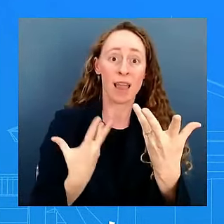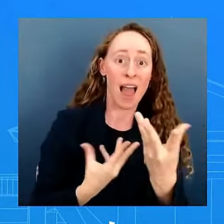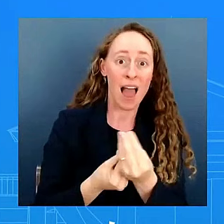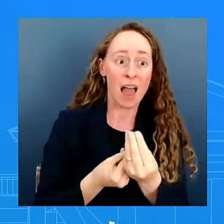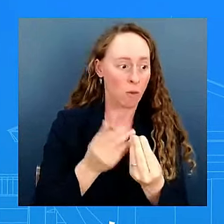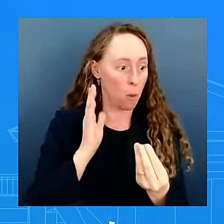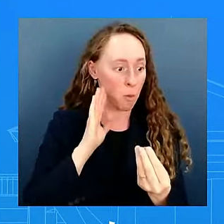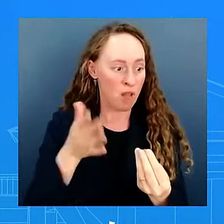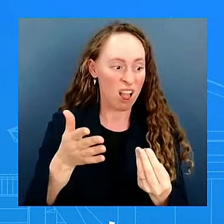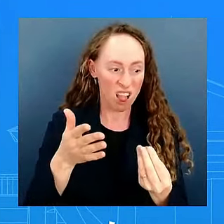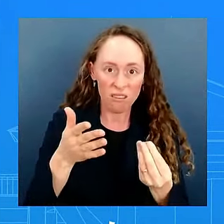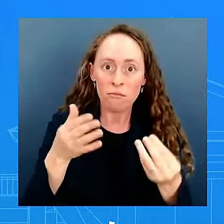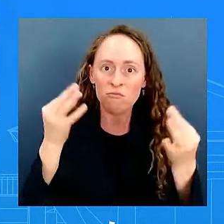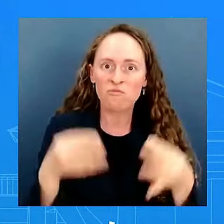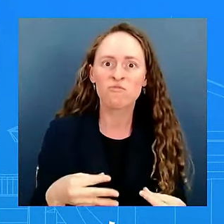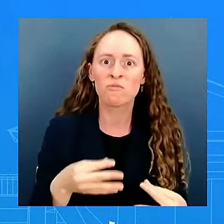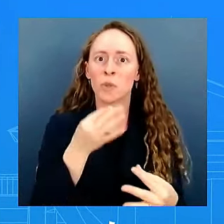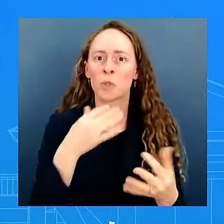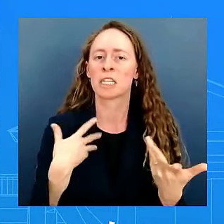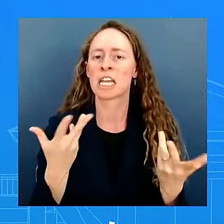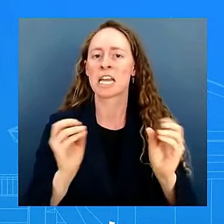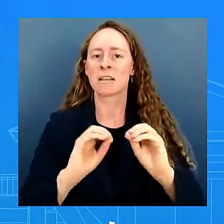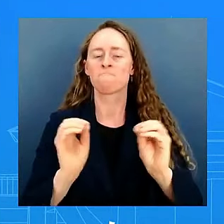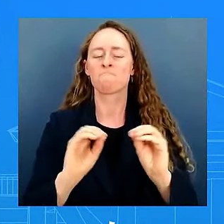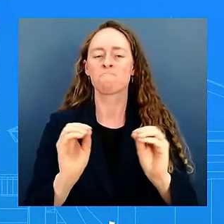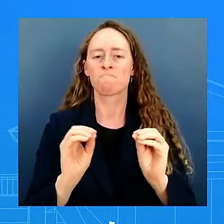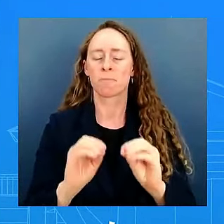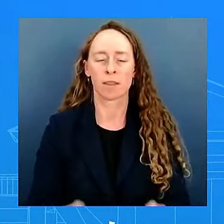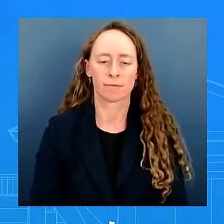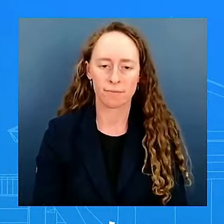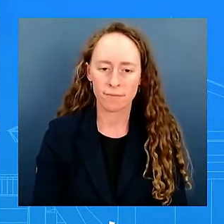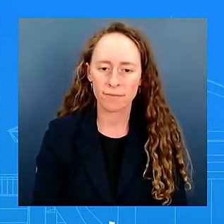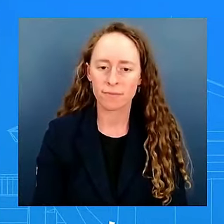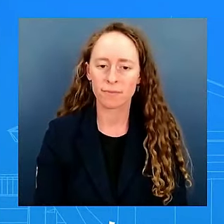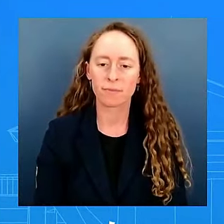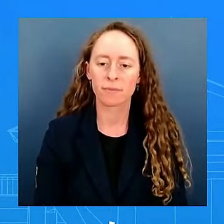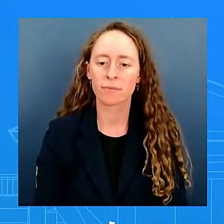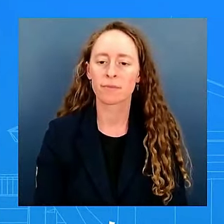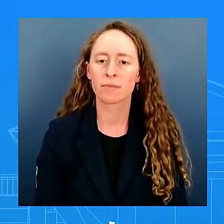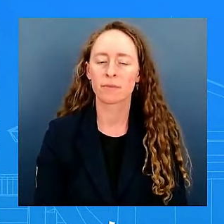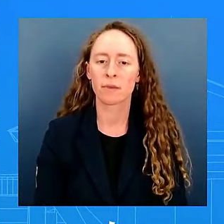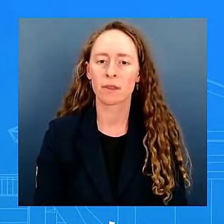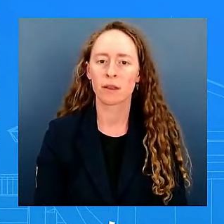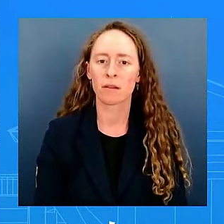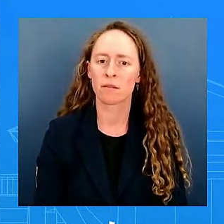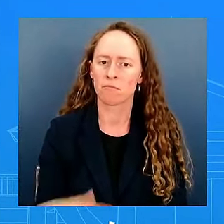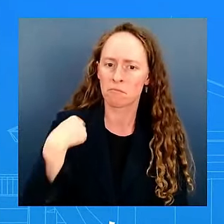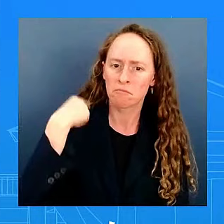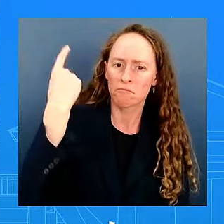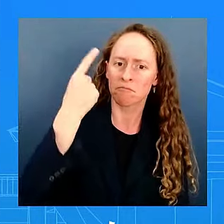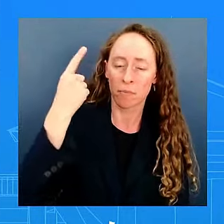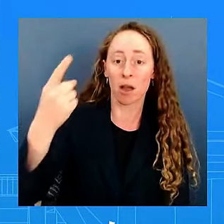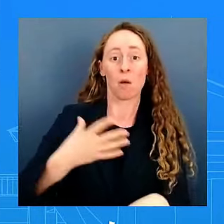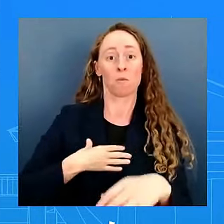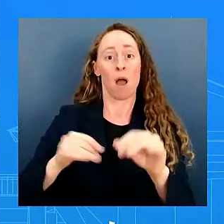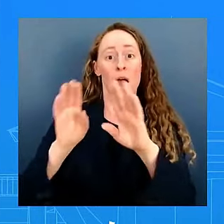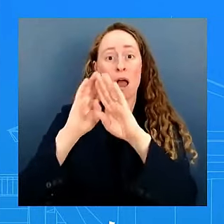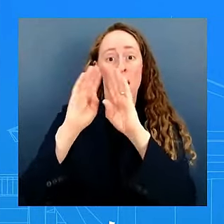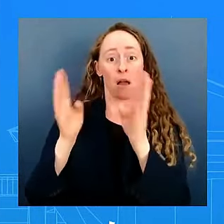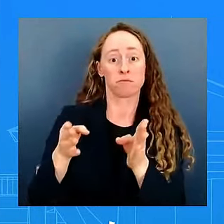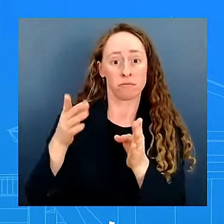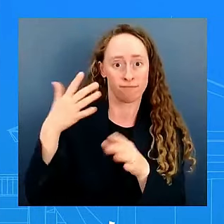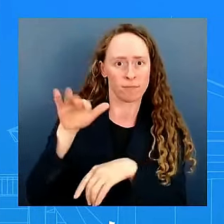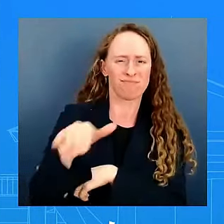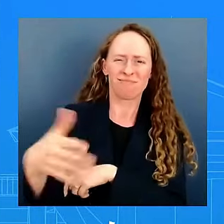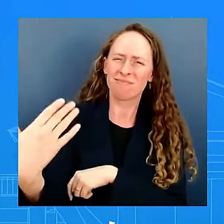was the white house recommended that syphius expedite the review process it's their process has been looking at the deal for a